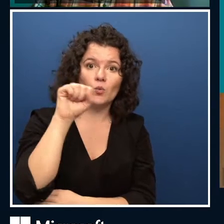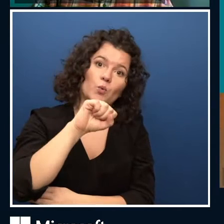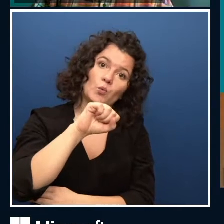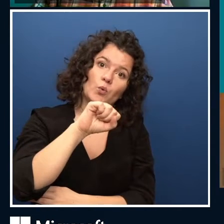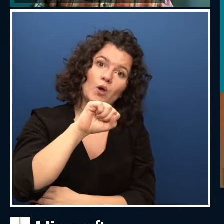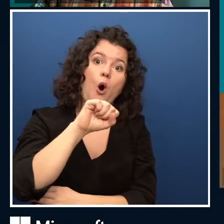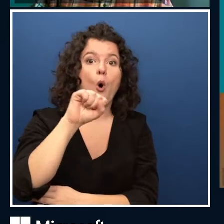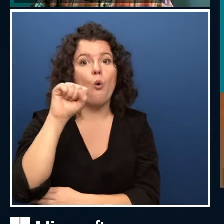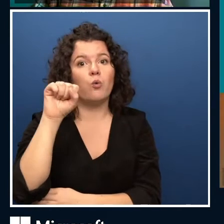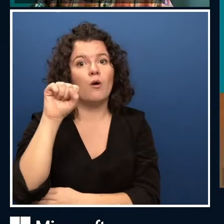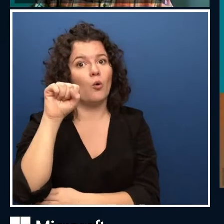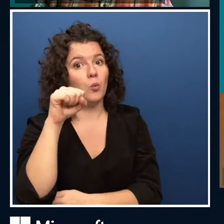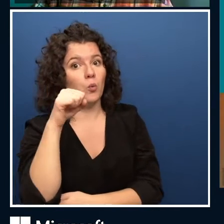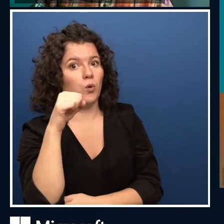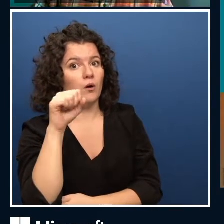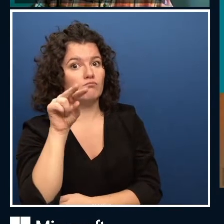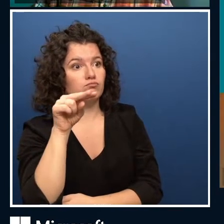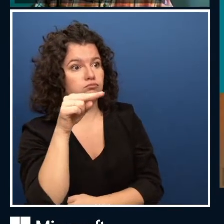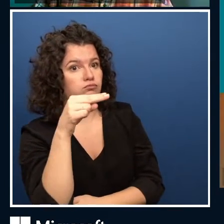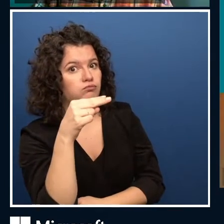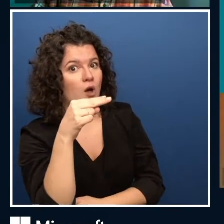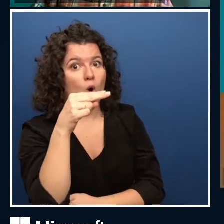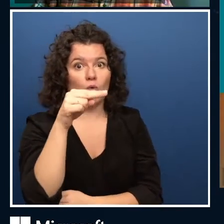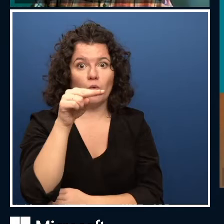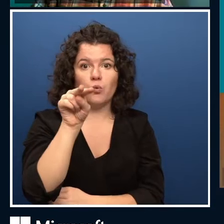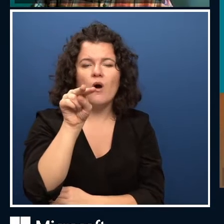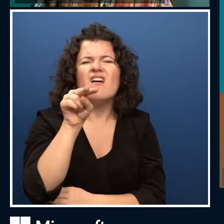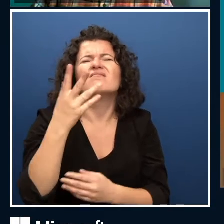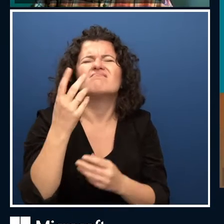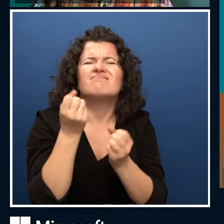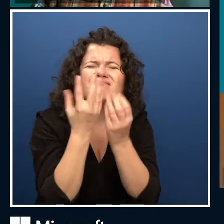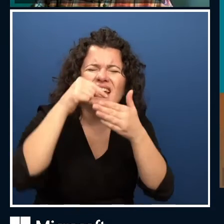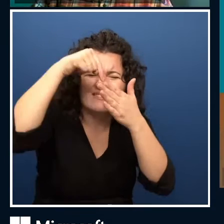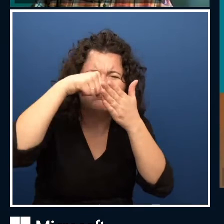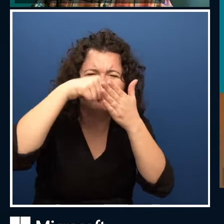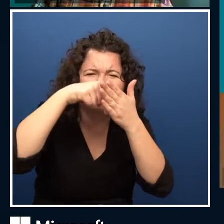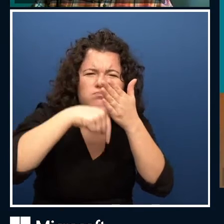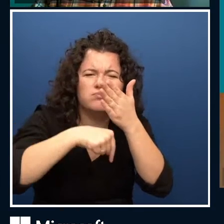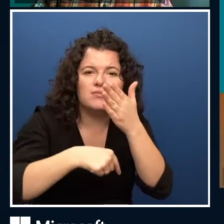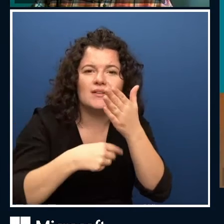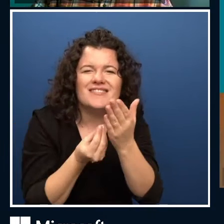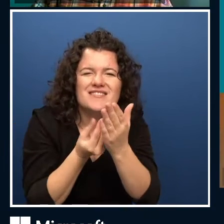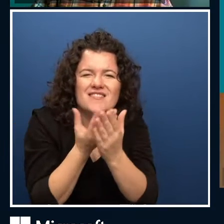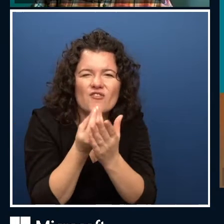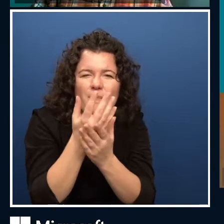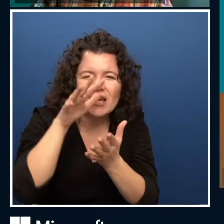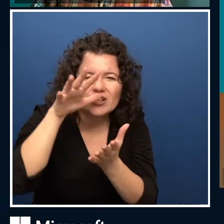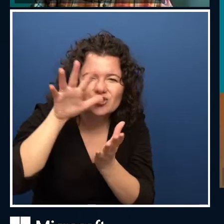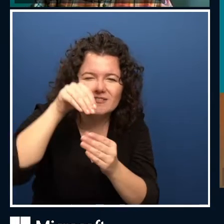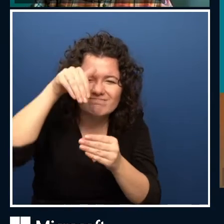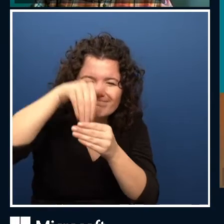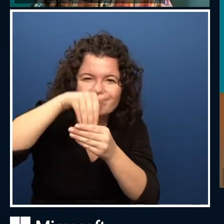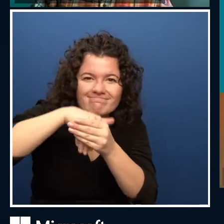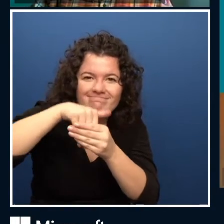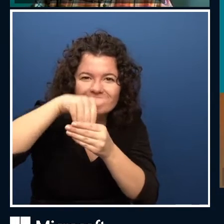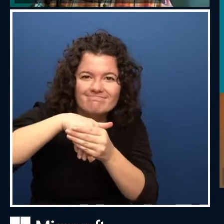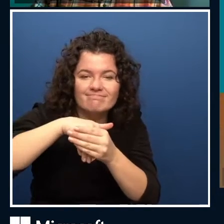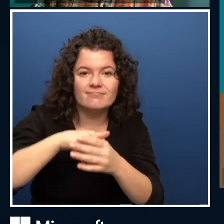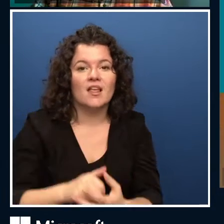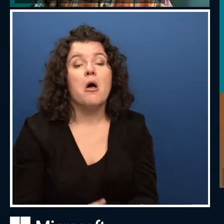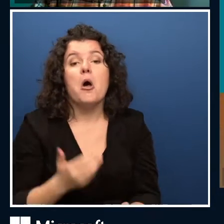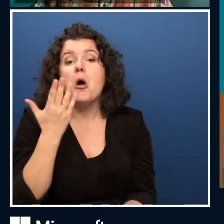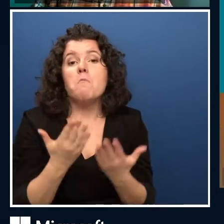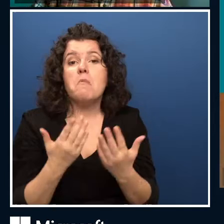picked up your face correctly, et cetera? So there's loads of great information. And the idea is you don't necessarily have to use it all, but it's